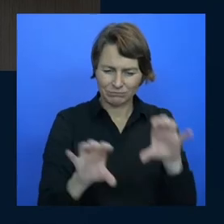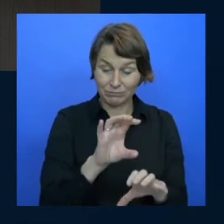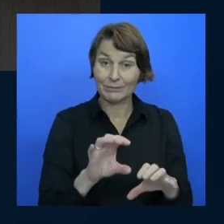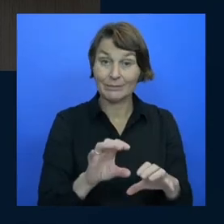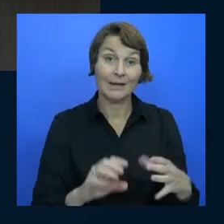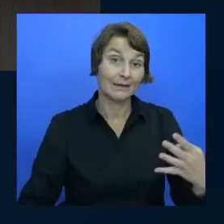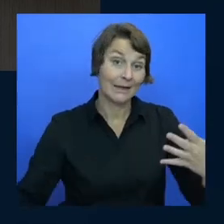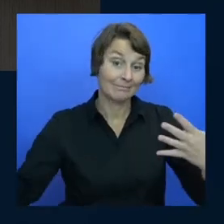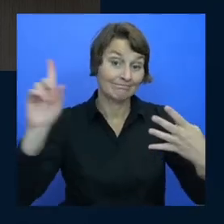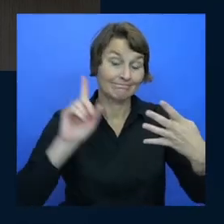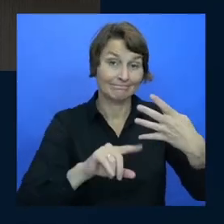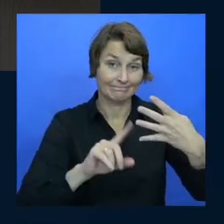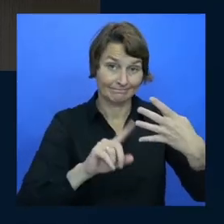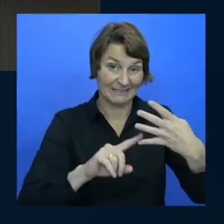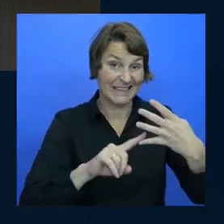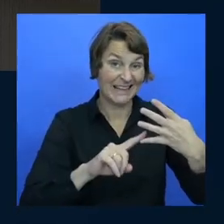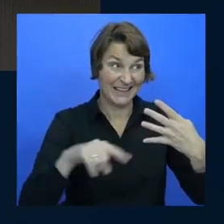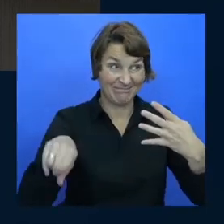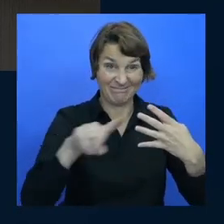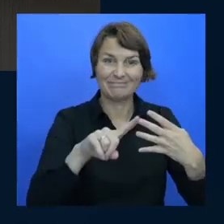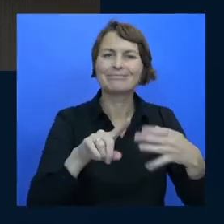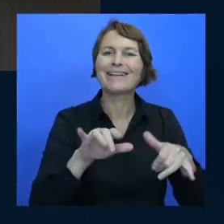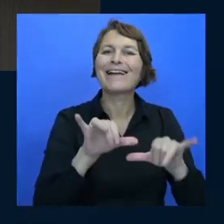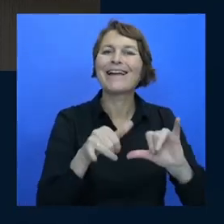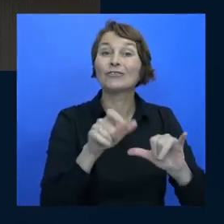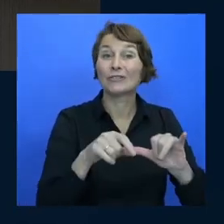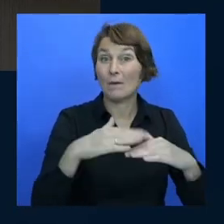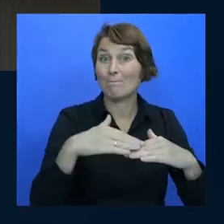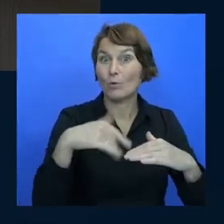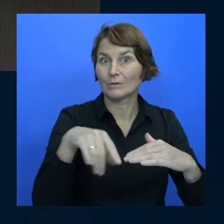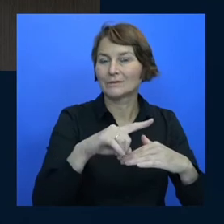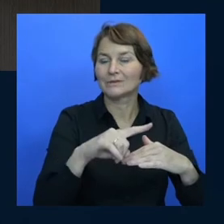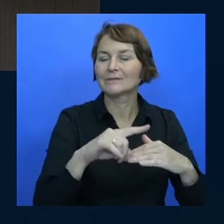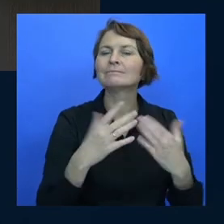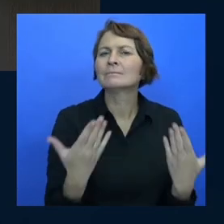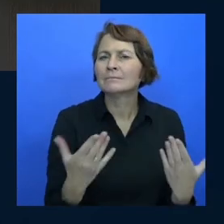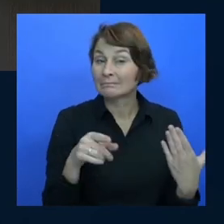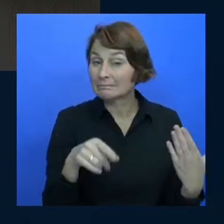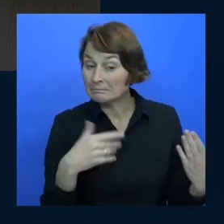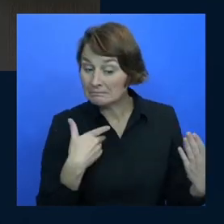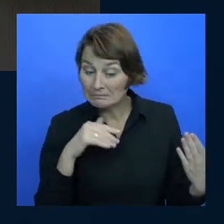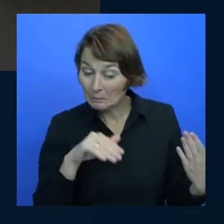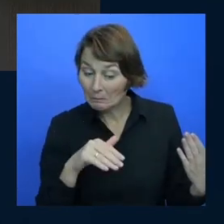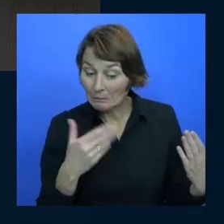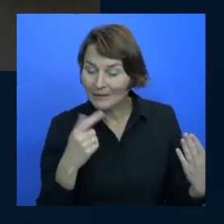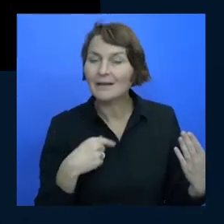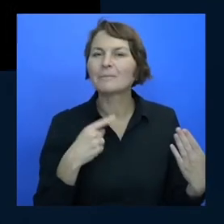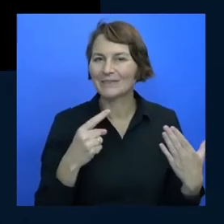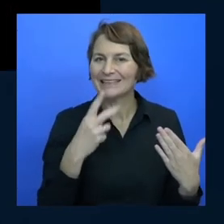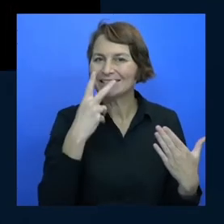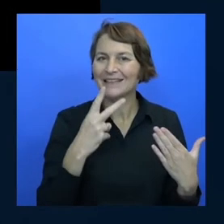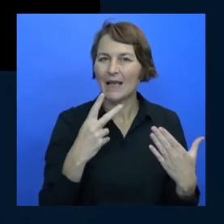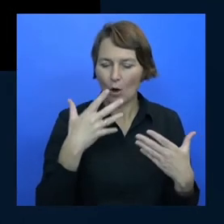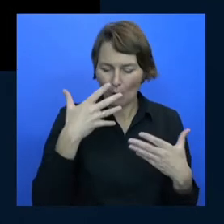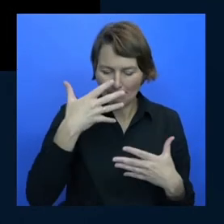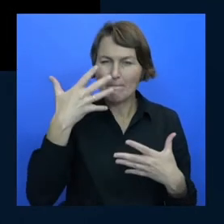think uh engineers do and i'm interested what you think about this is we recognize patterns really quickly that